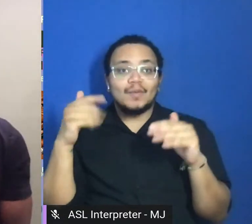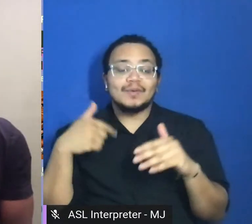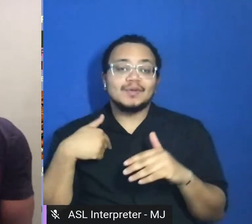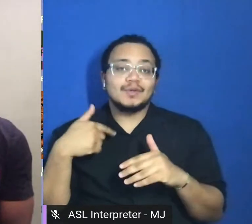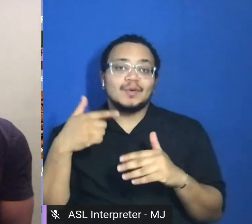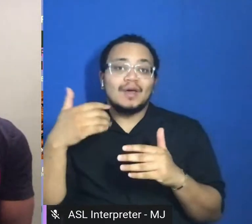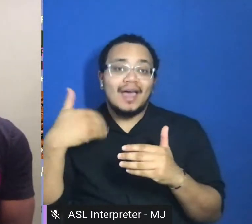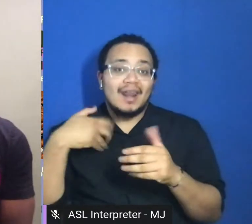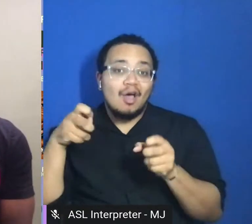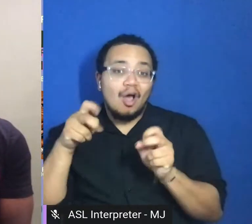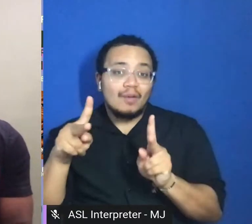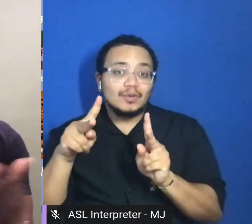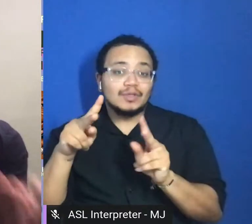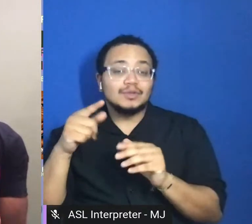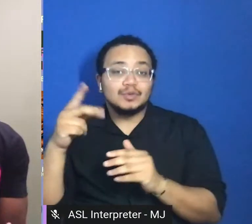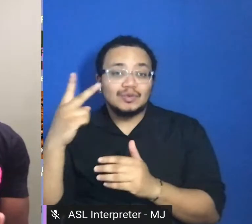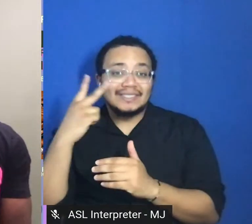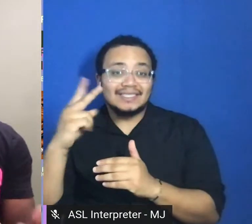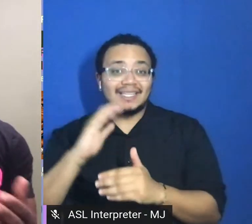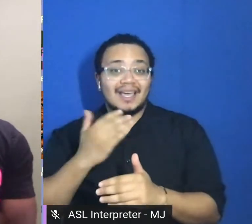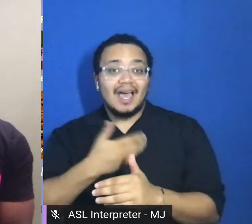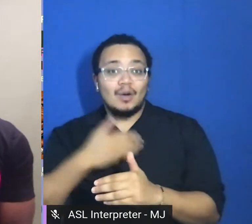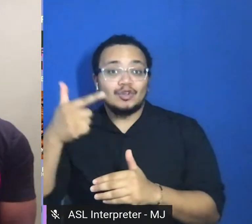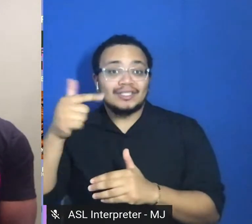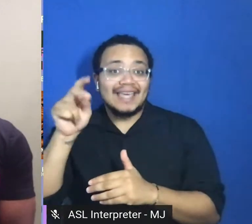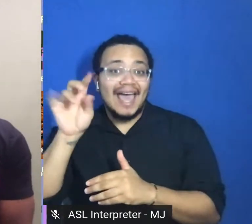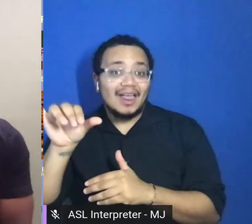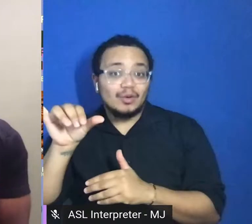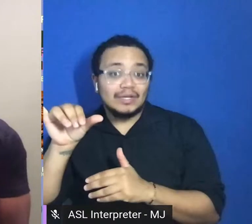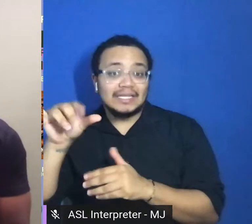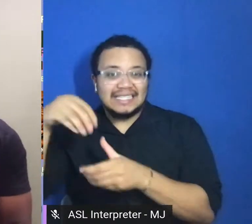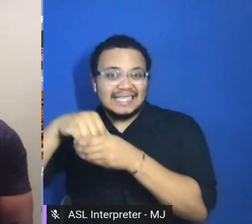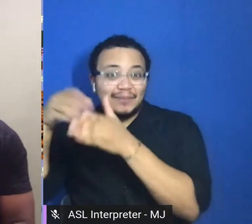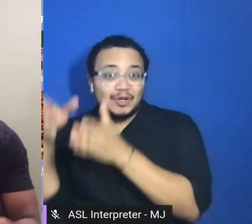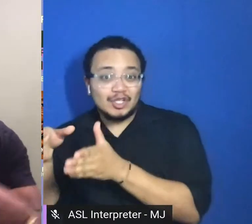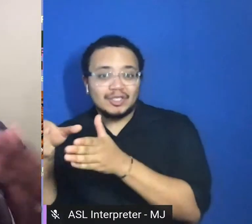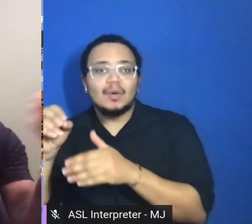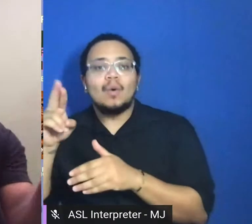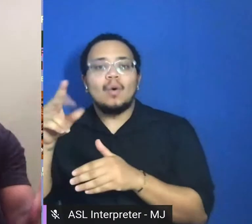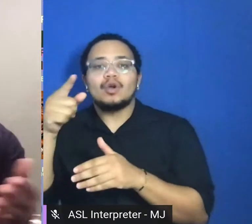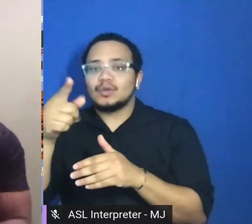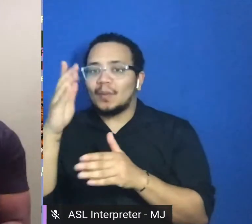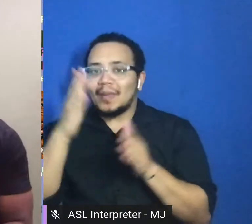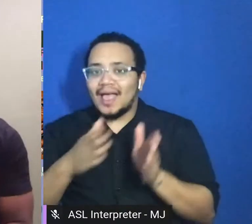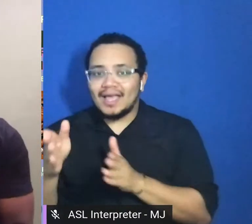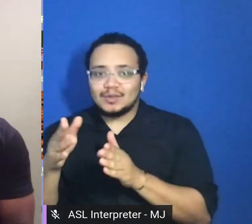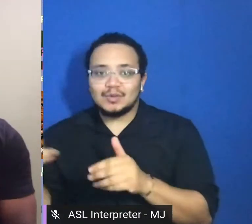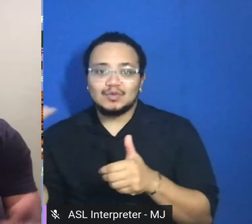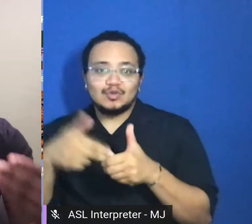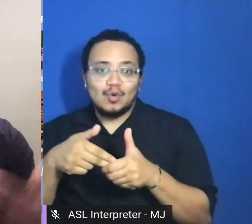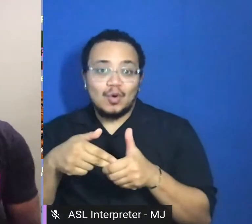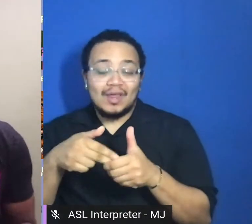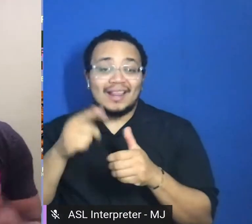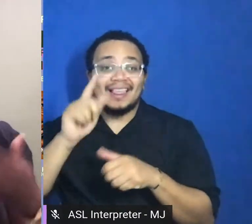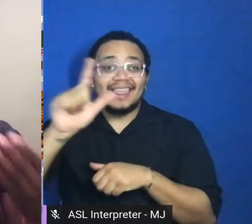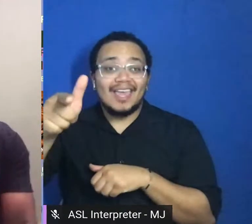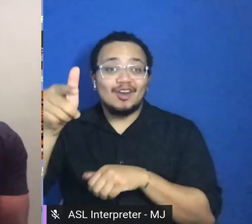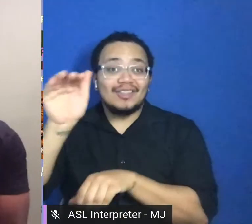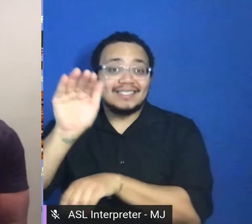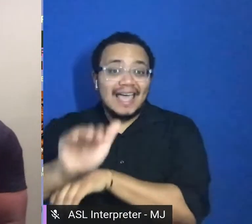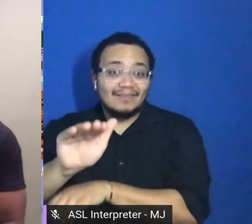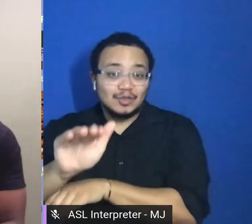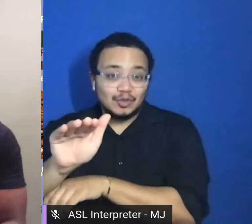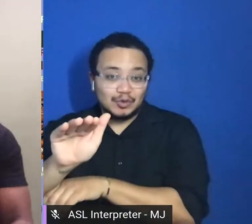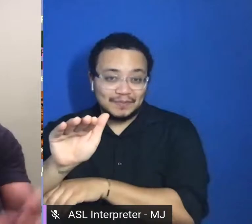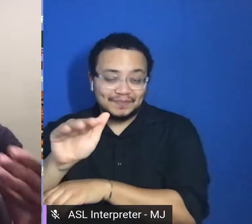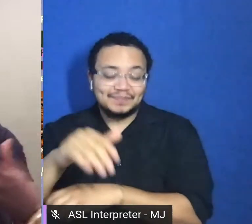visited the in-person gallery or scheduled to come by later on this afternoon. However, we just have a day of curation from this panel, the one